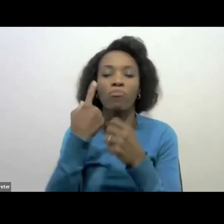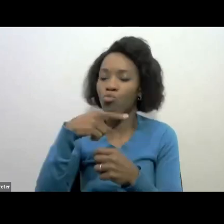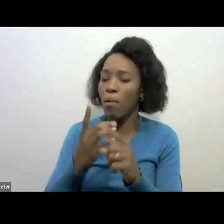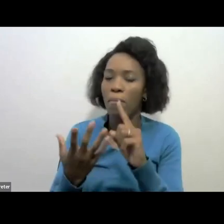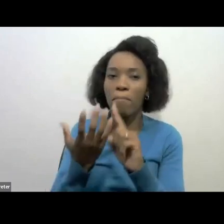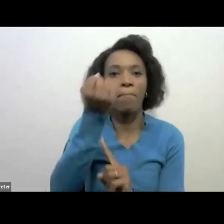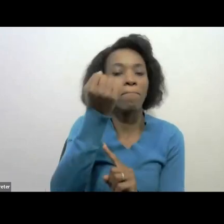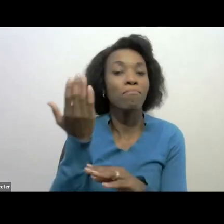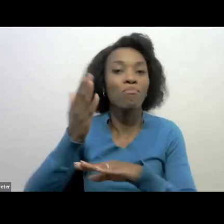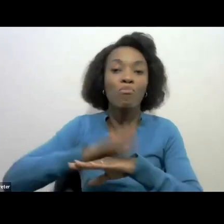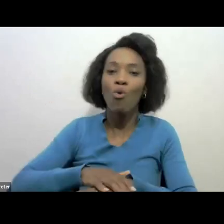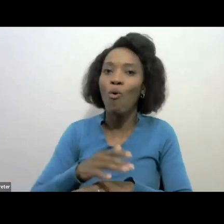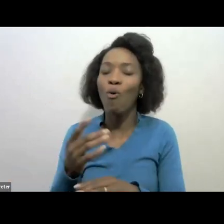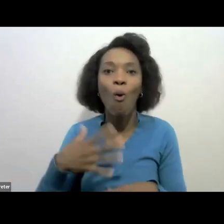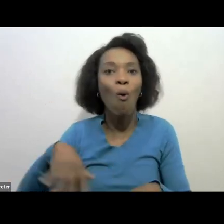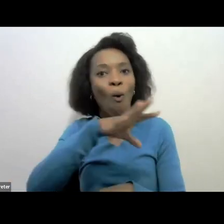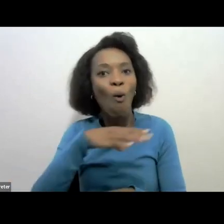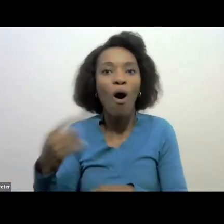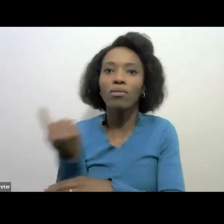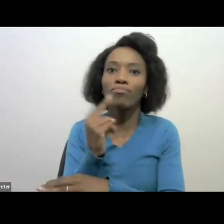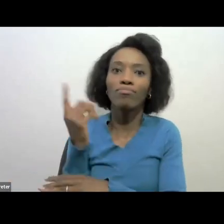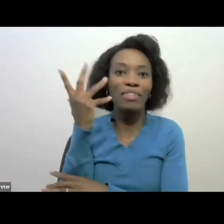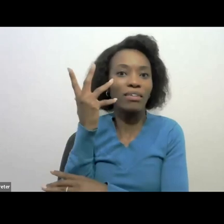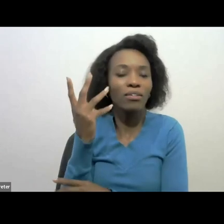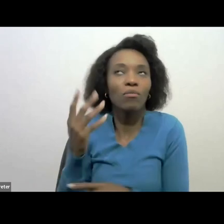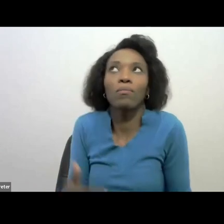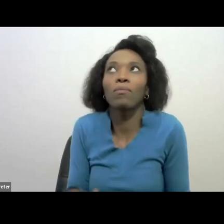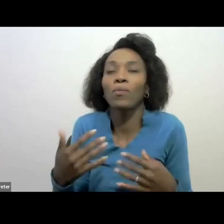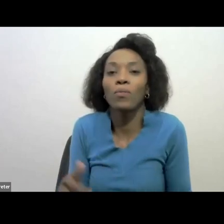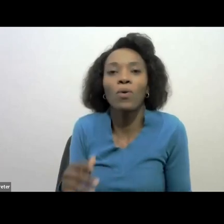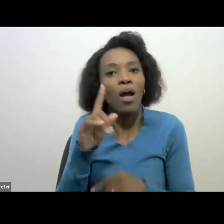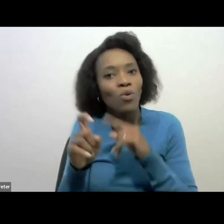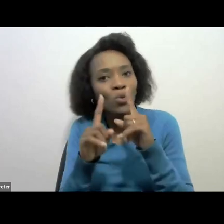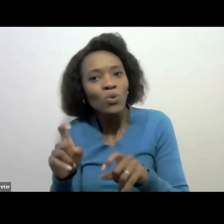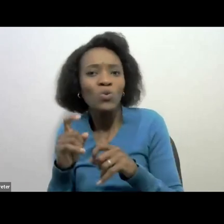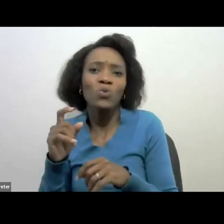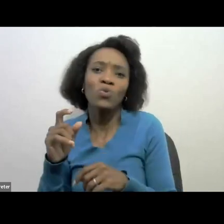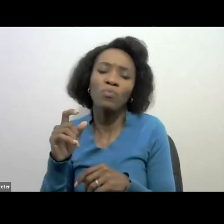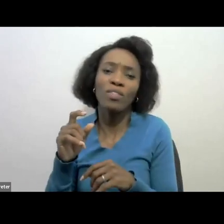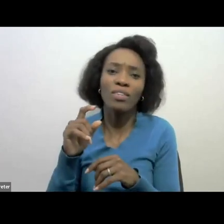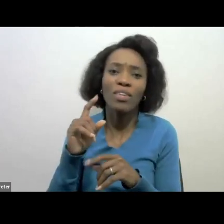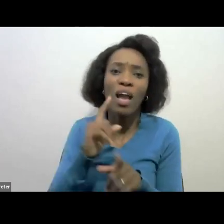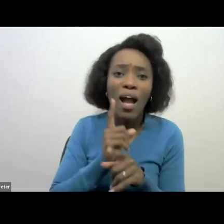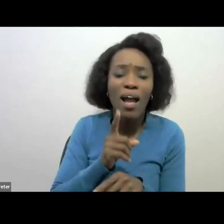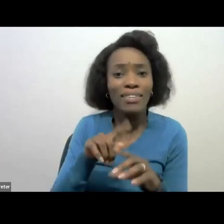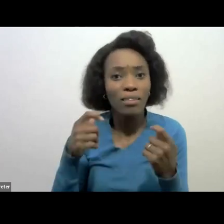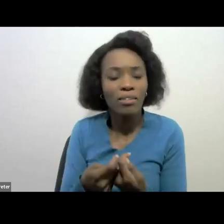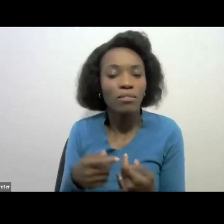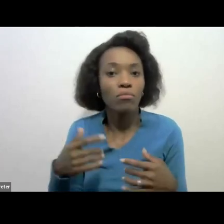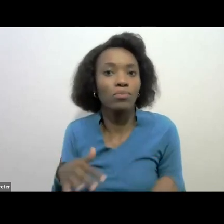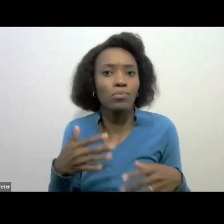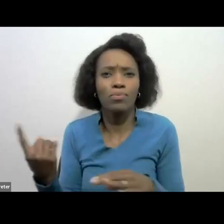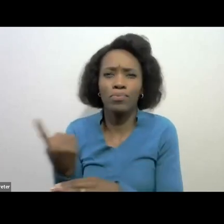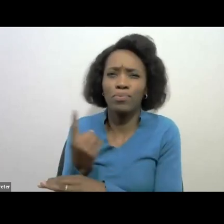presenters, my goodness, the chair, the Q&A team, the presenters were really on fire in educating